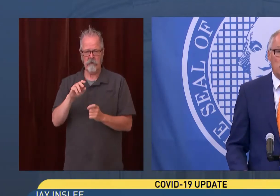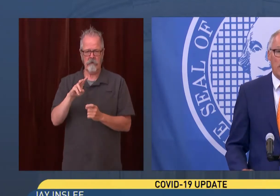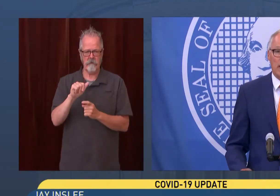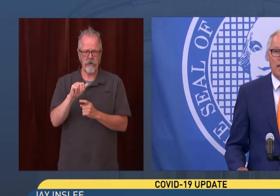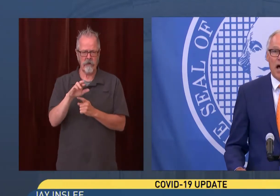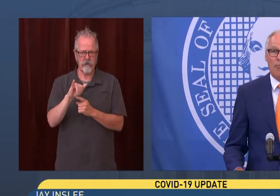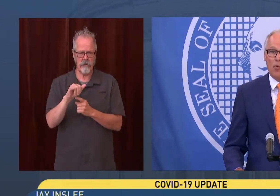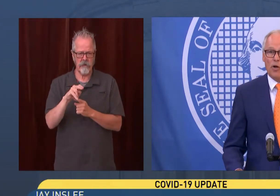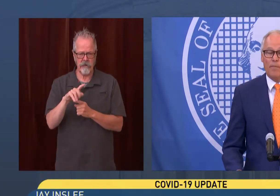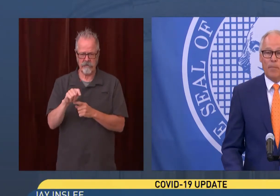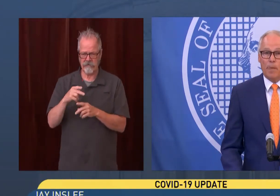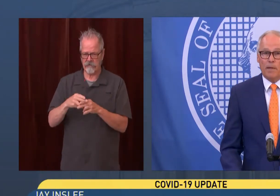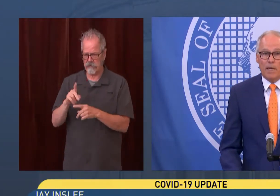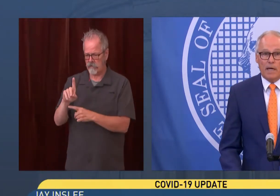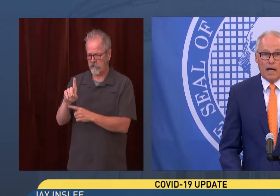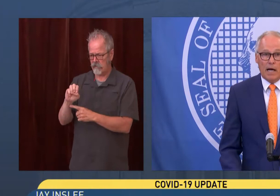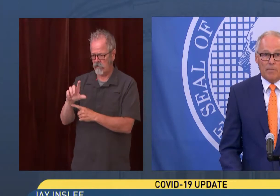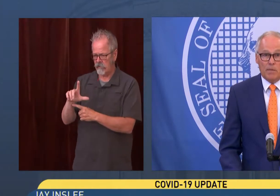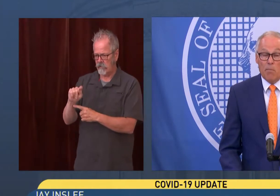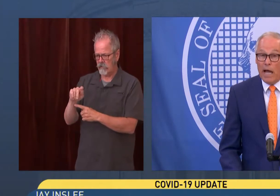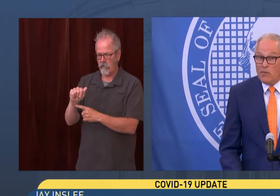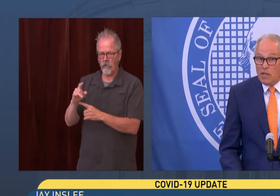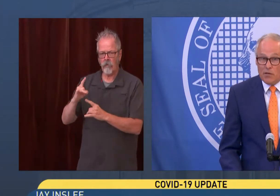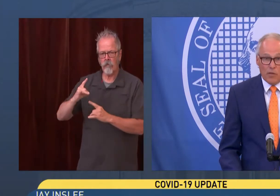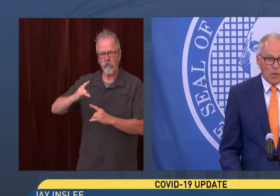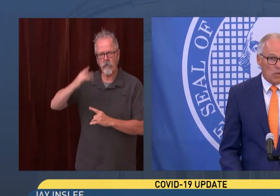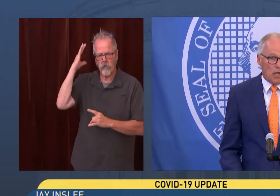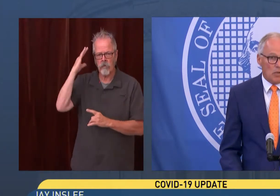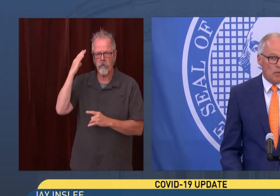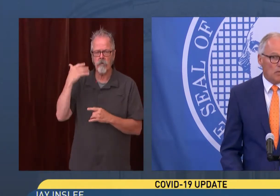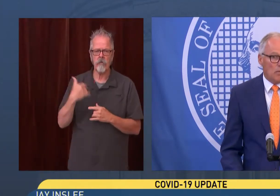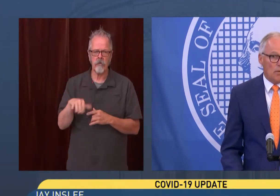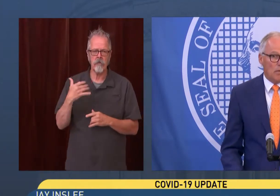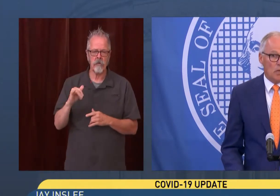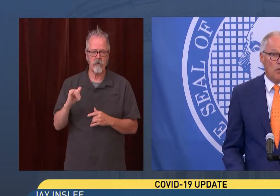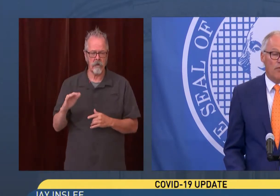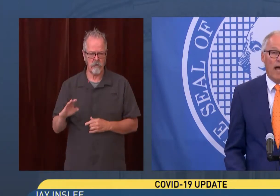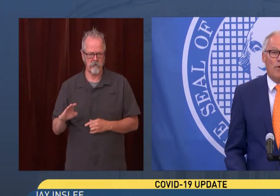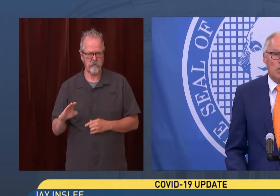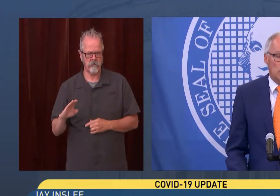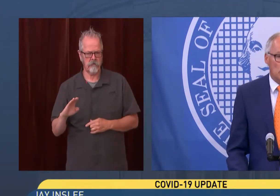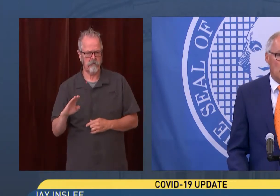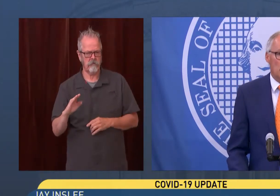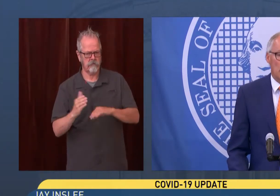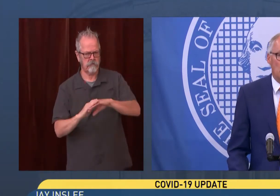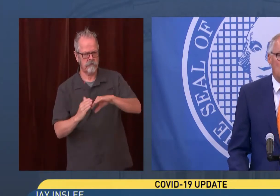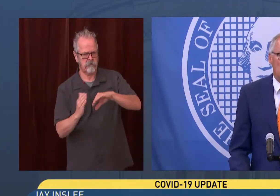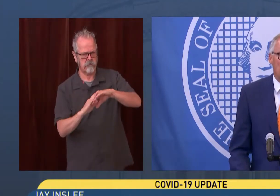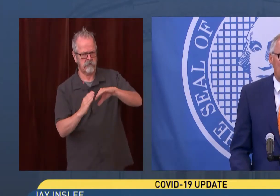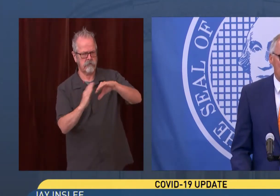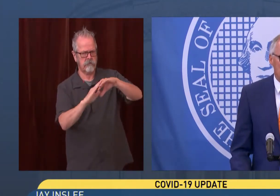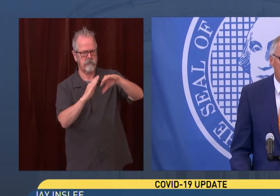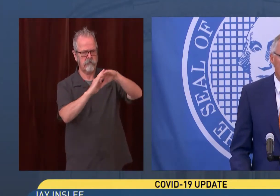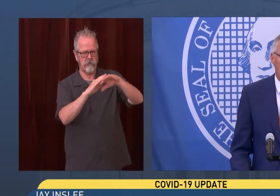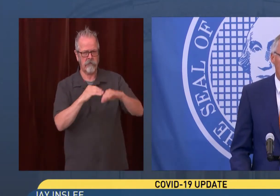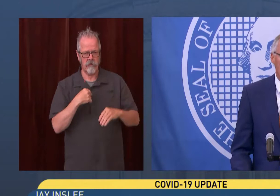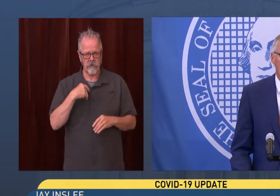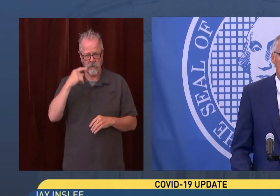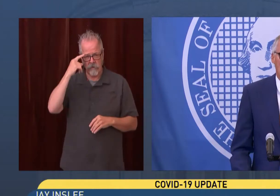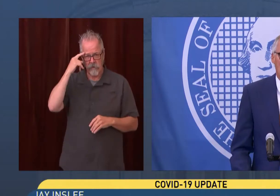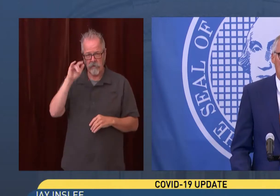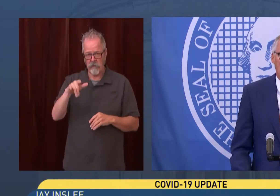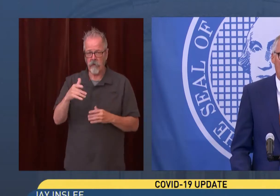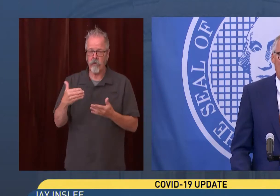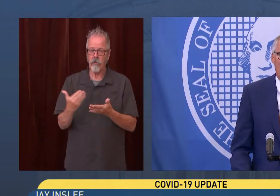curve is trending upward. You might think of this as a new virus in some sense, given how different it